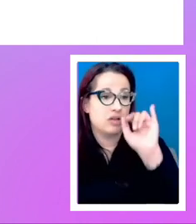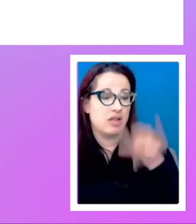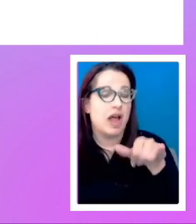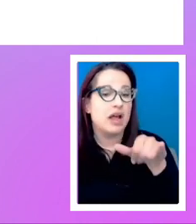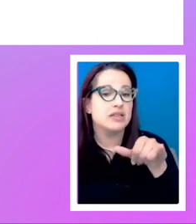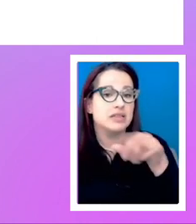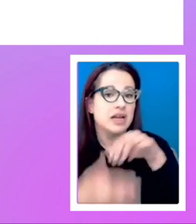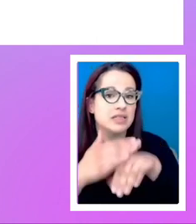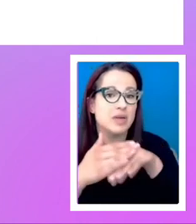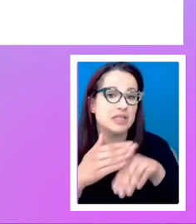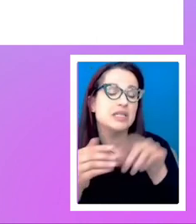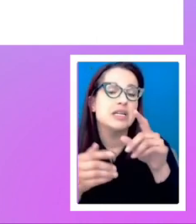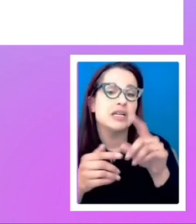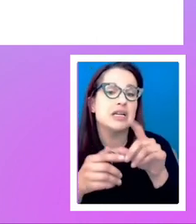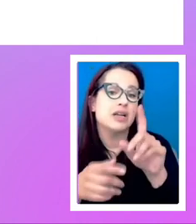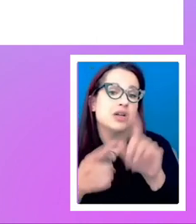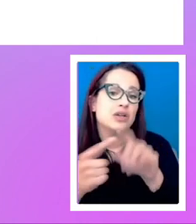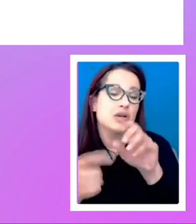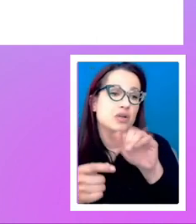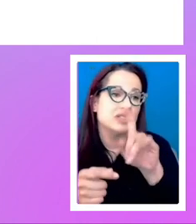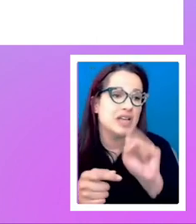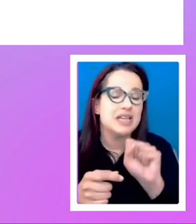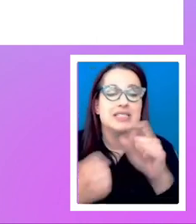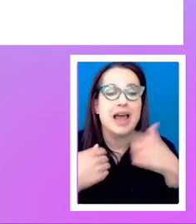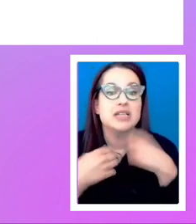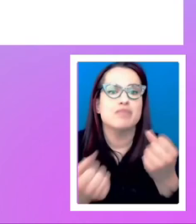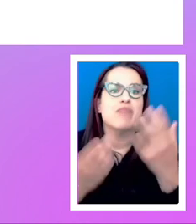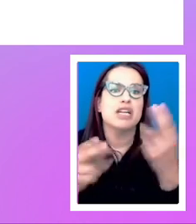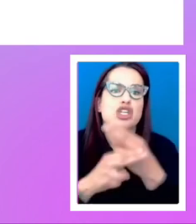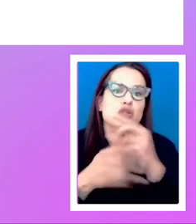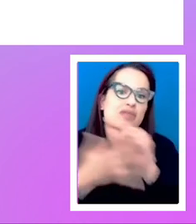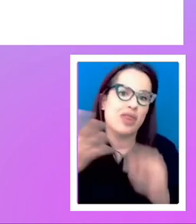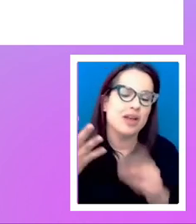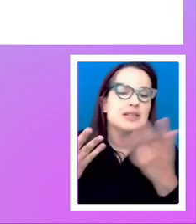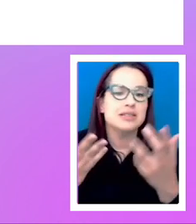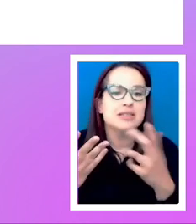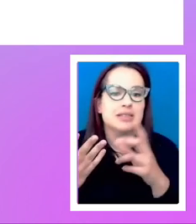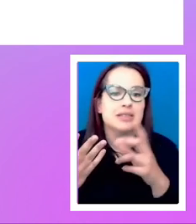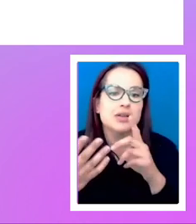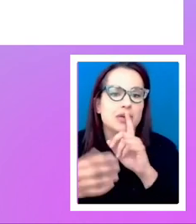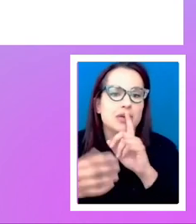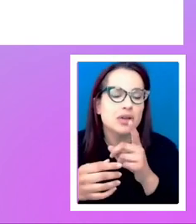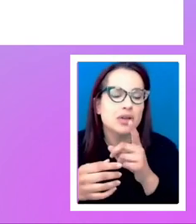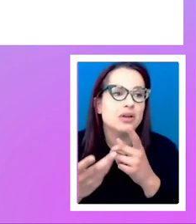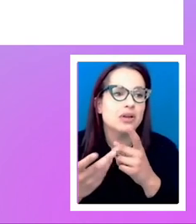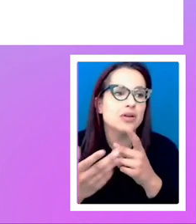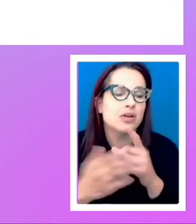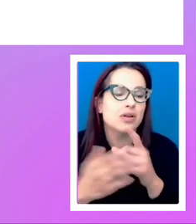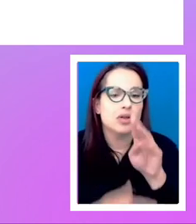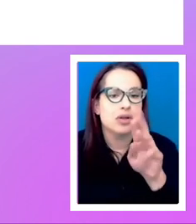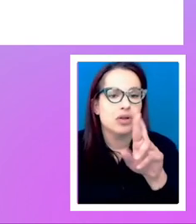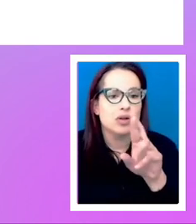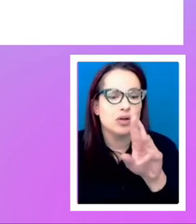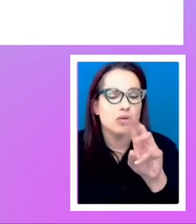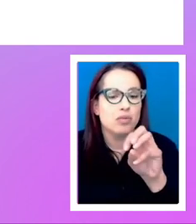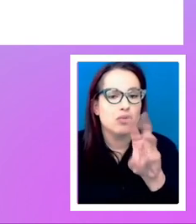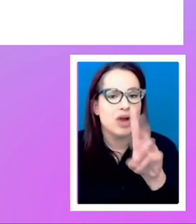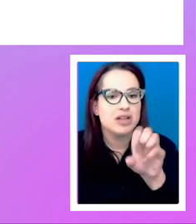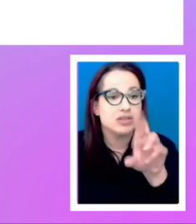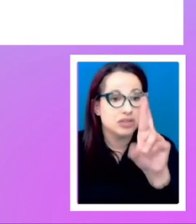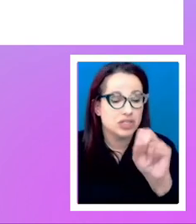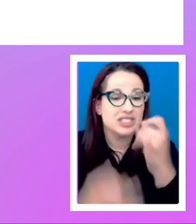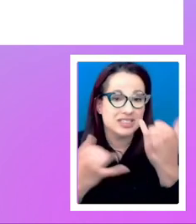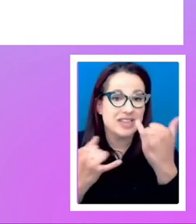is, it's got a whole bunch of, of useful stuff. Um, I mean, increasingly the browsers are in their dev tools are including things.